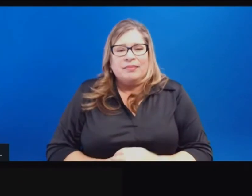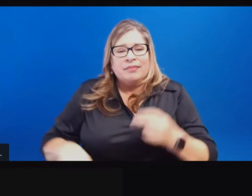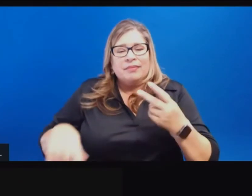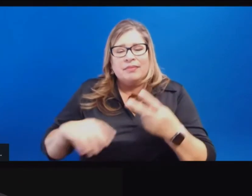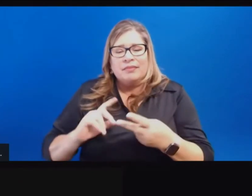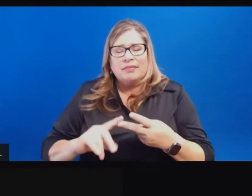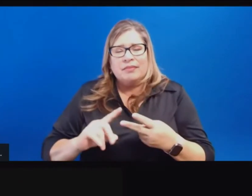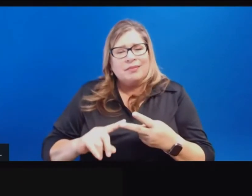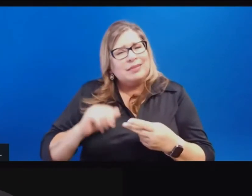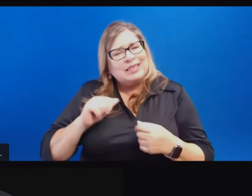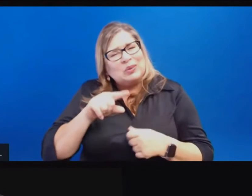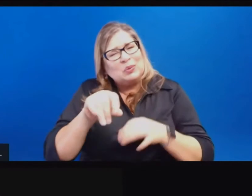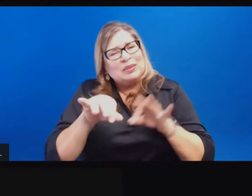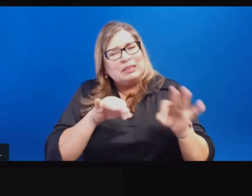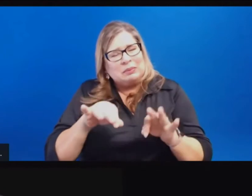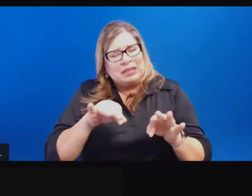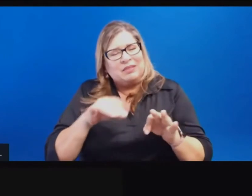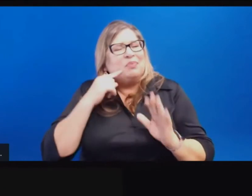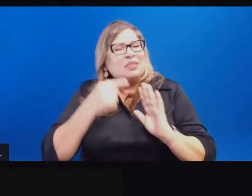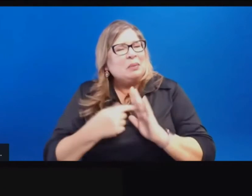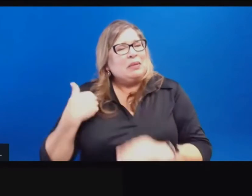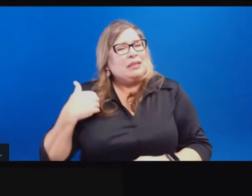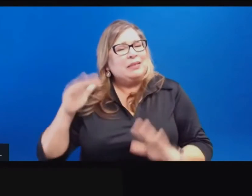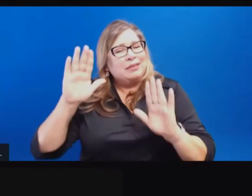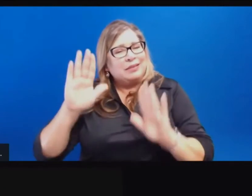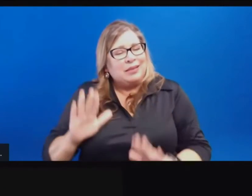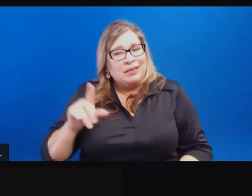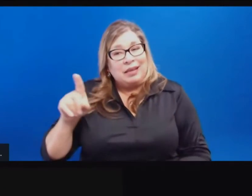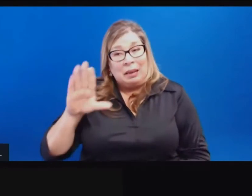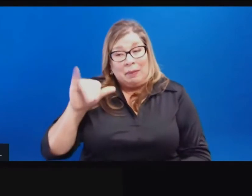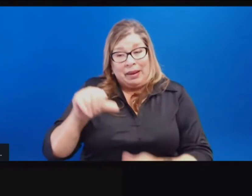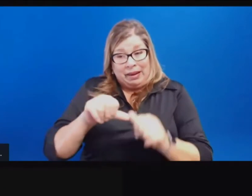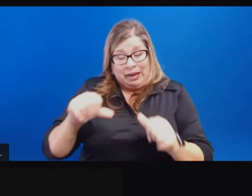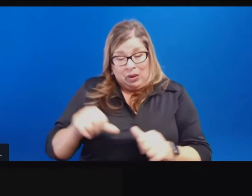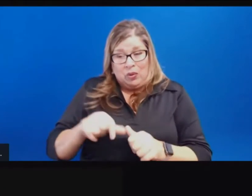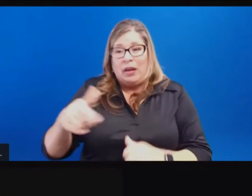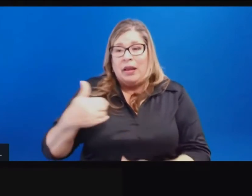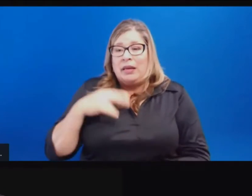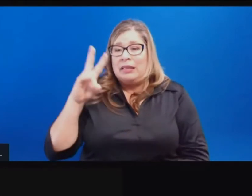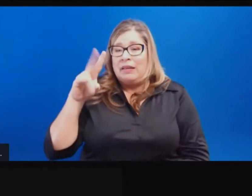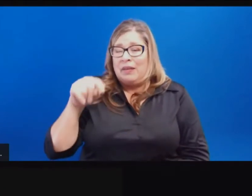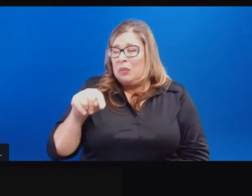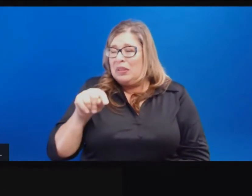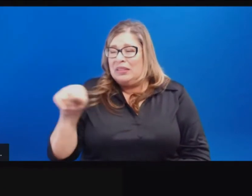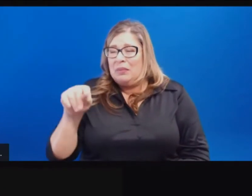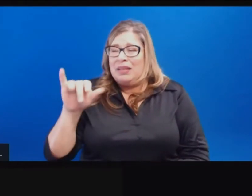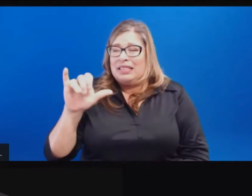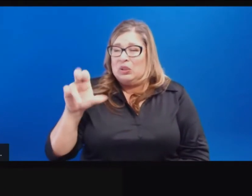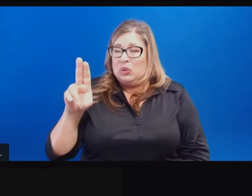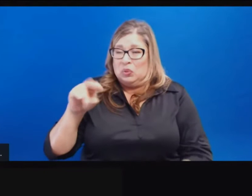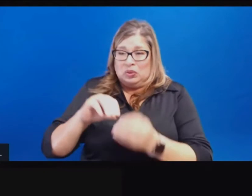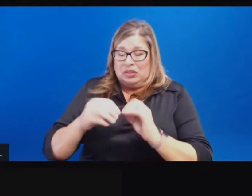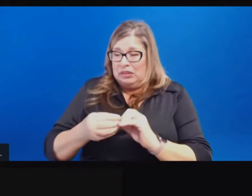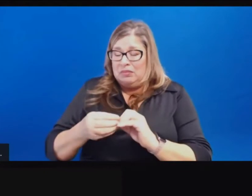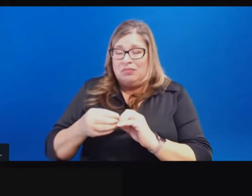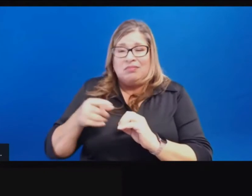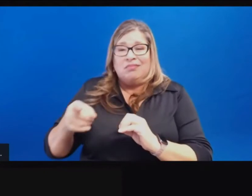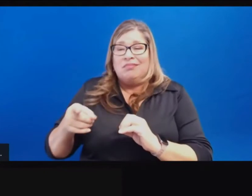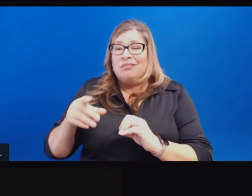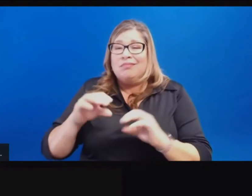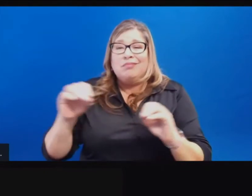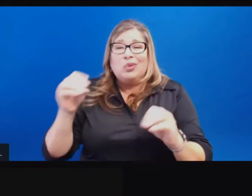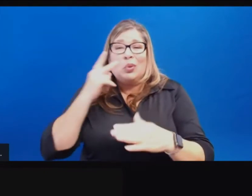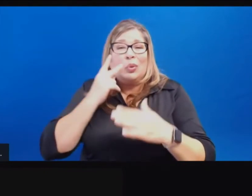Sunday, for example, the Bay Area had seven point something percent ICU capacity as of noon, with no projection of reaching